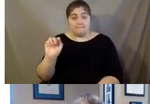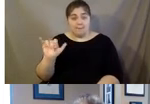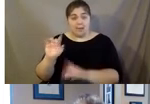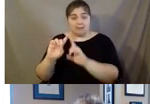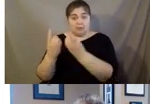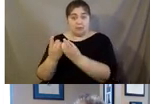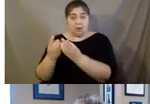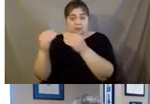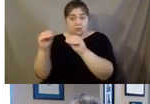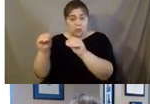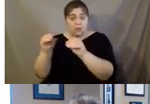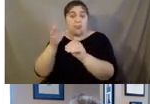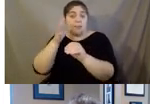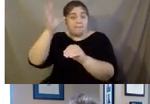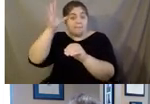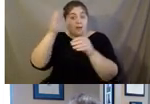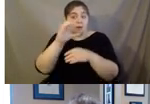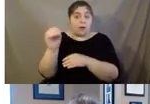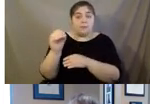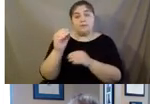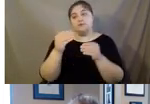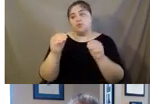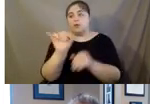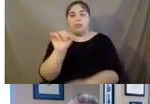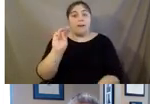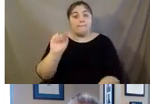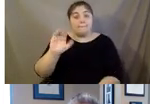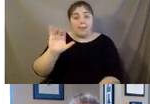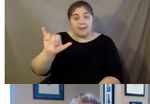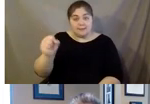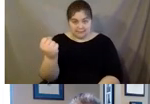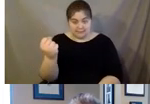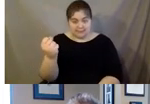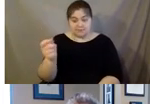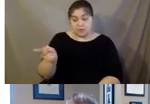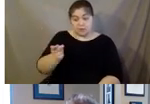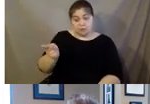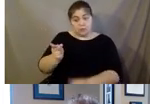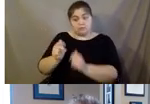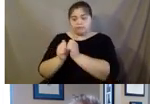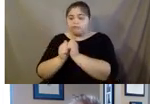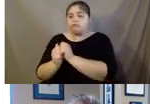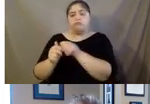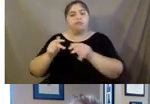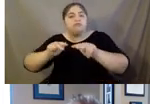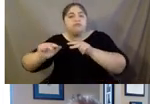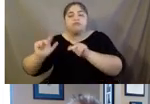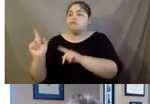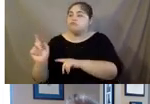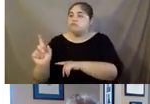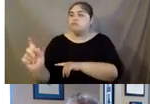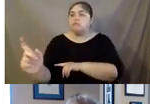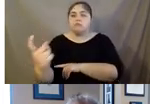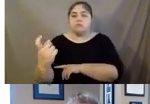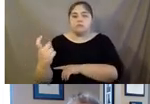parent company of stores like Macy's. And so they kind of got together and they walked around and they decide, well,